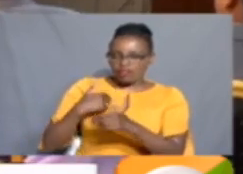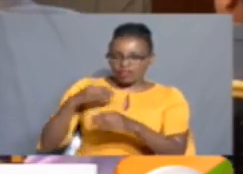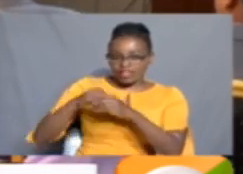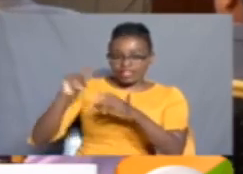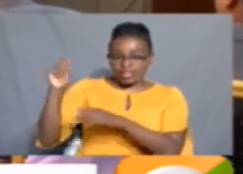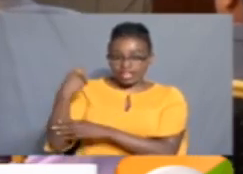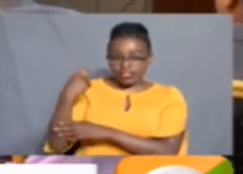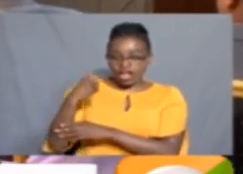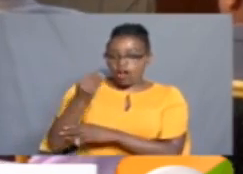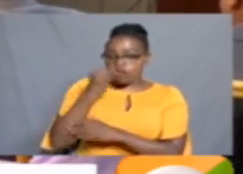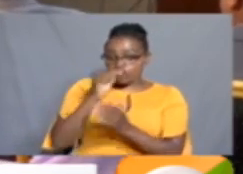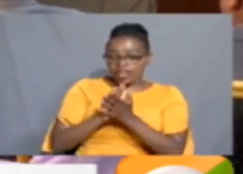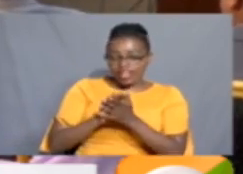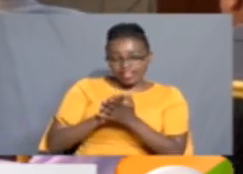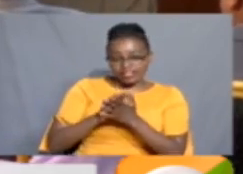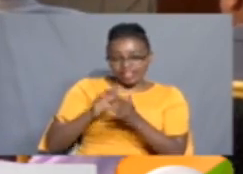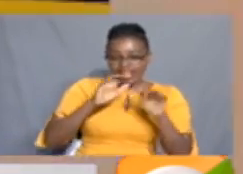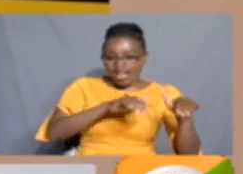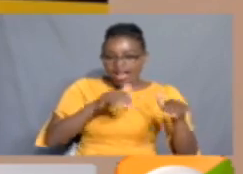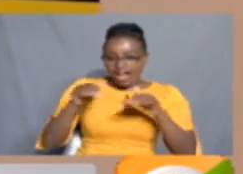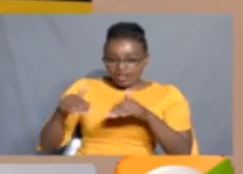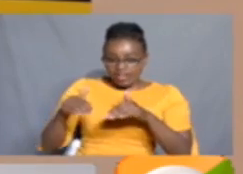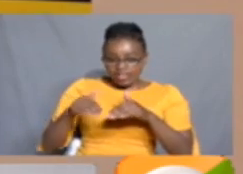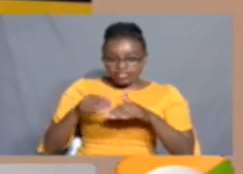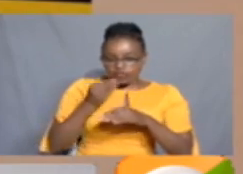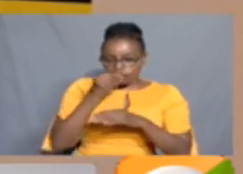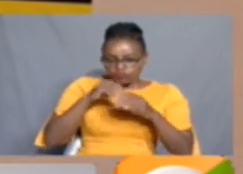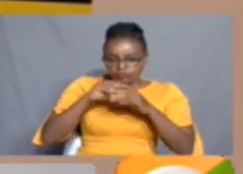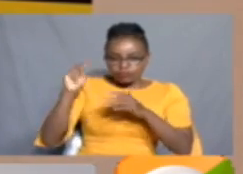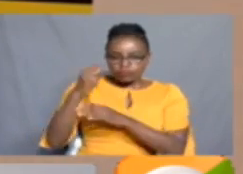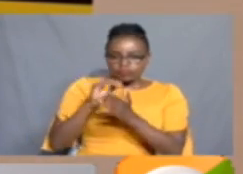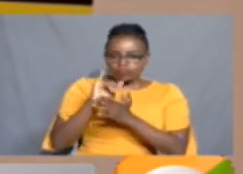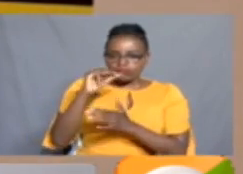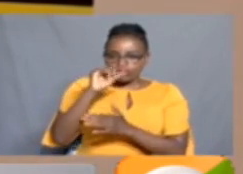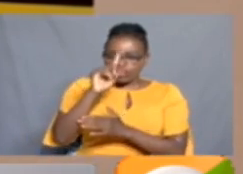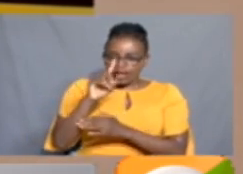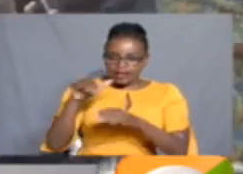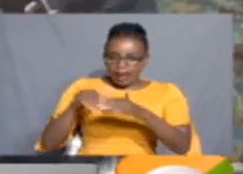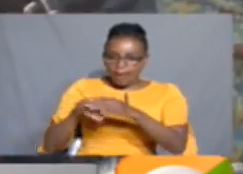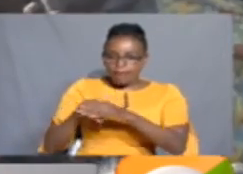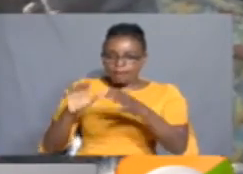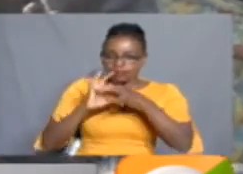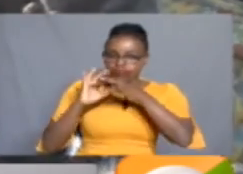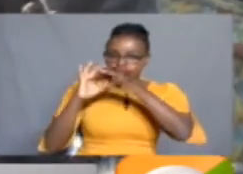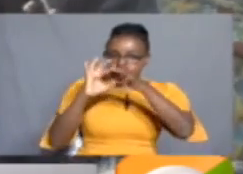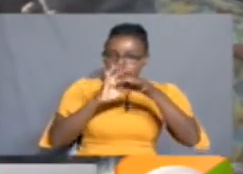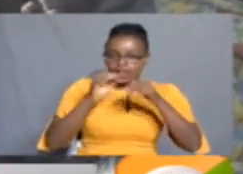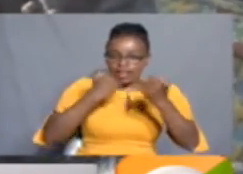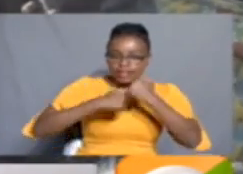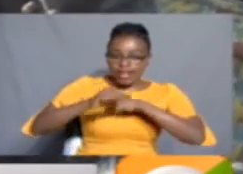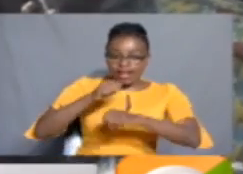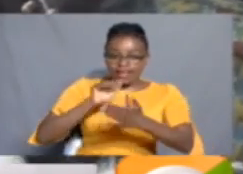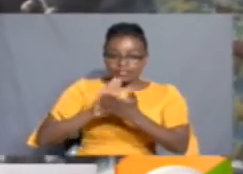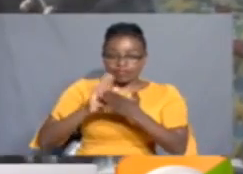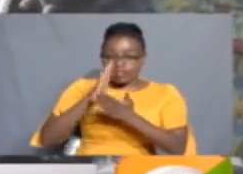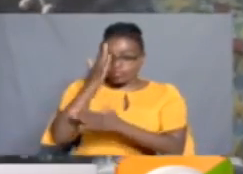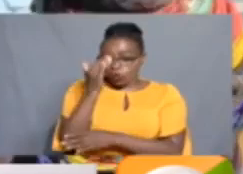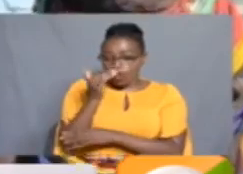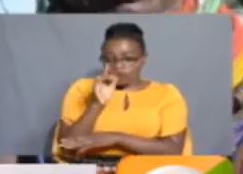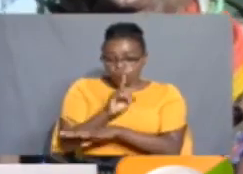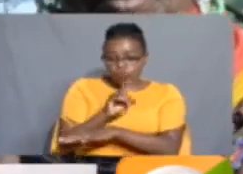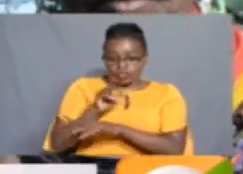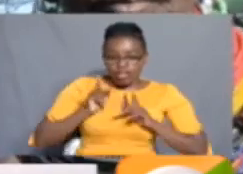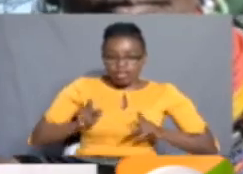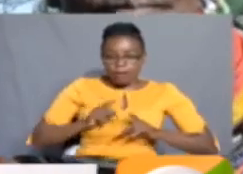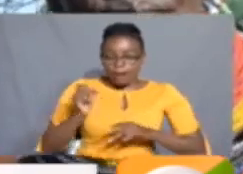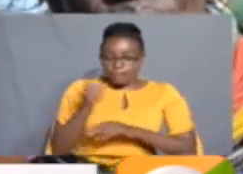Food and Agriculture Organization, in conjunction with EGAD, now want EGAD member states to coordinate and act swiftly to cushion citizens in the